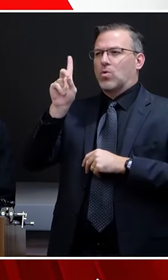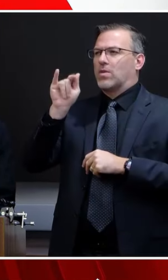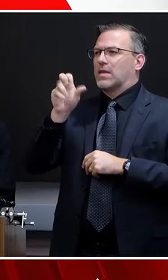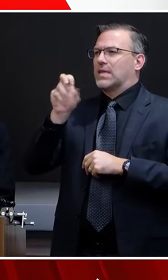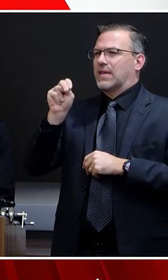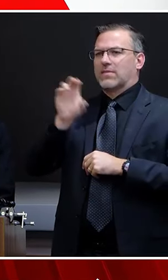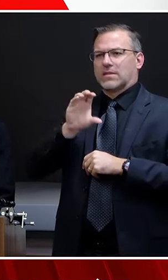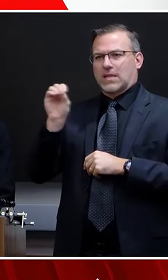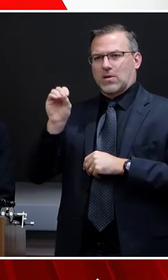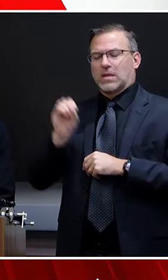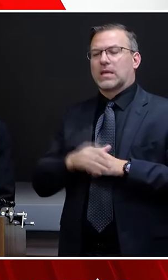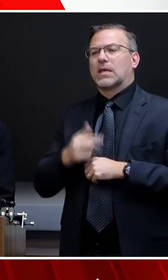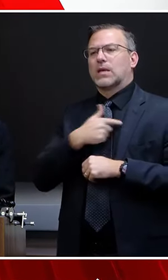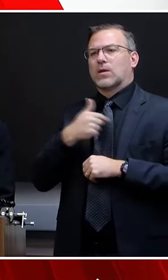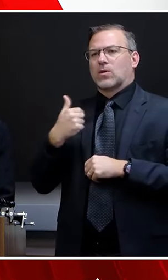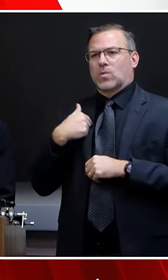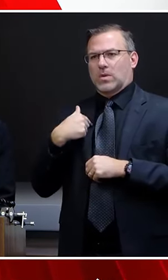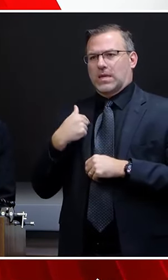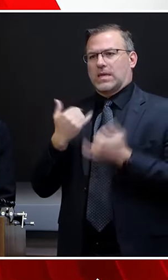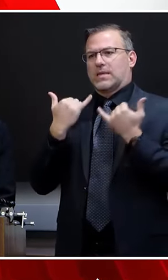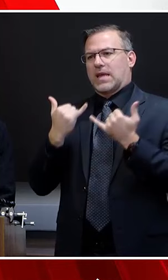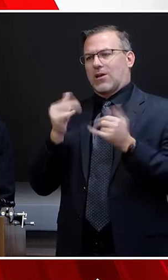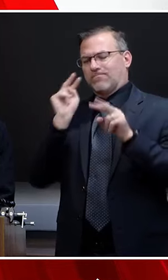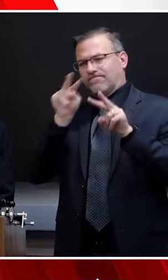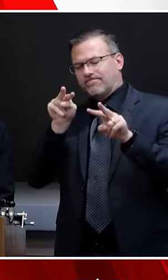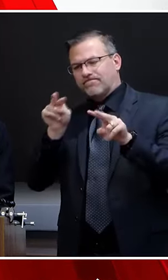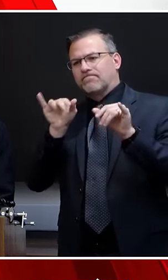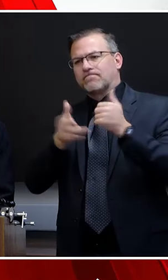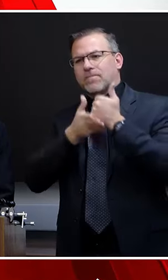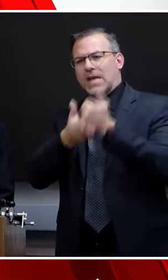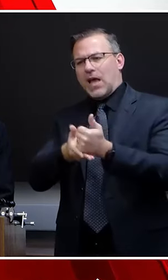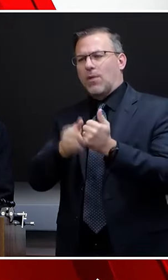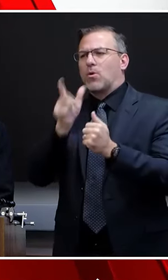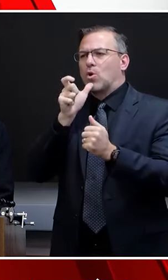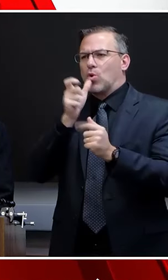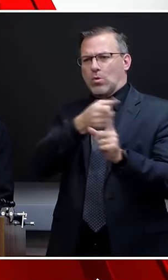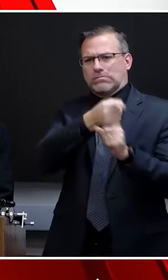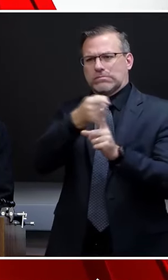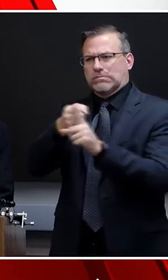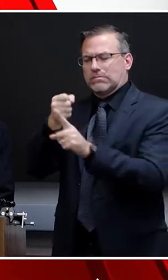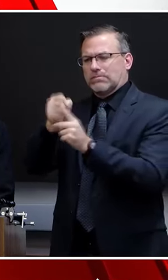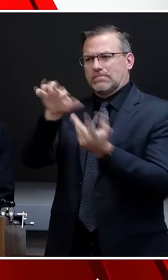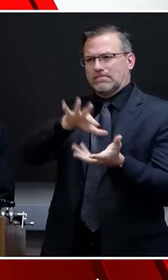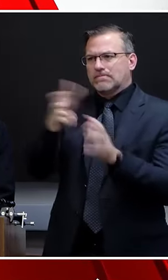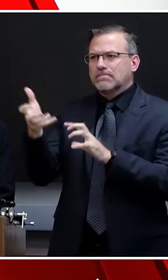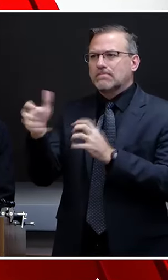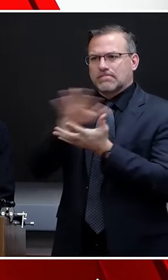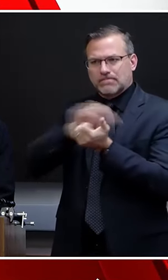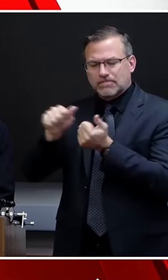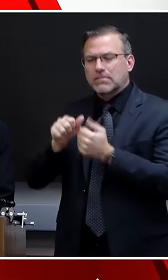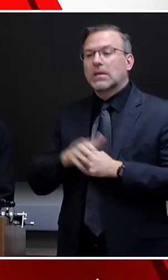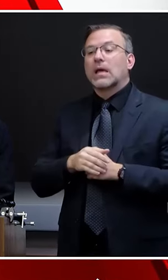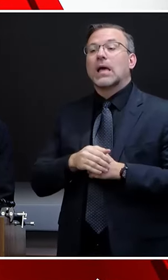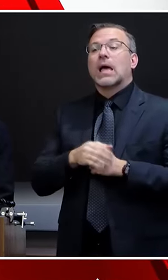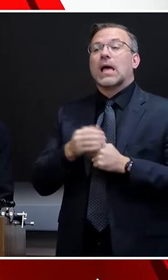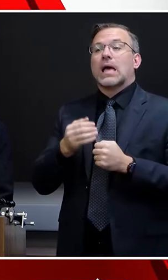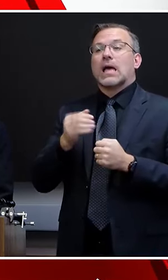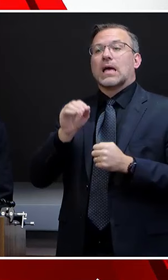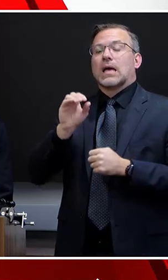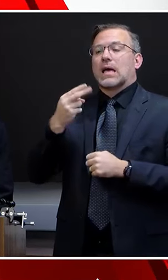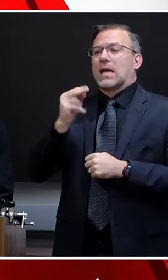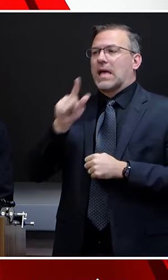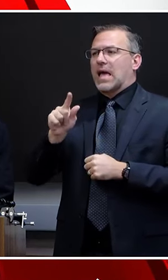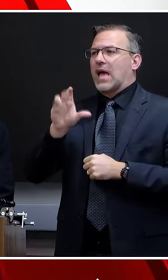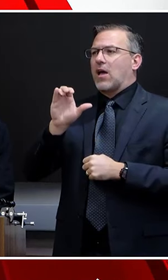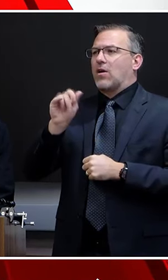have turned our attention to helping the people that have been impacted. So I'm also grateful today to be joined by Hal Cato